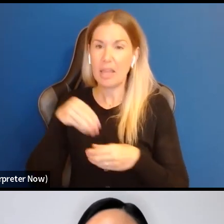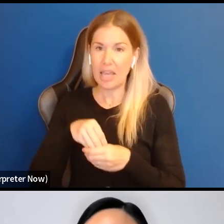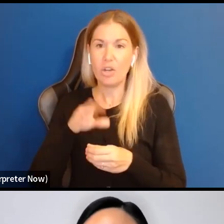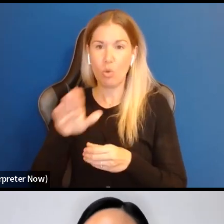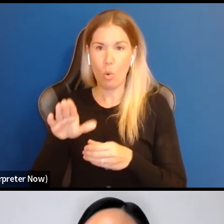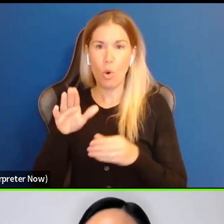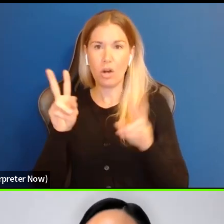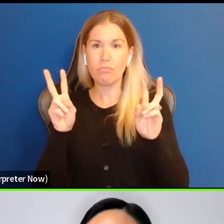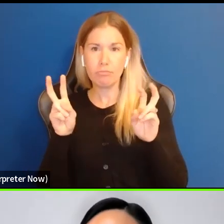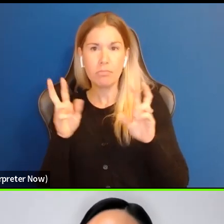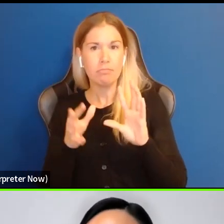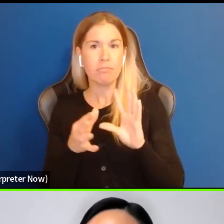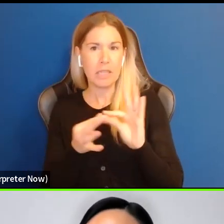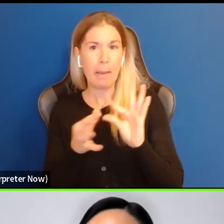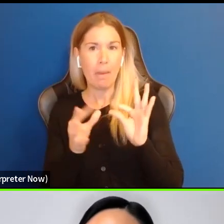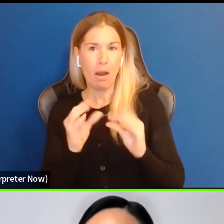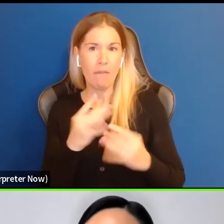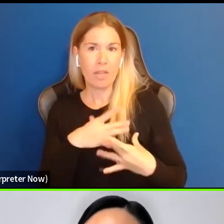Great.